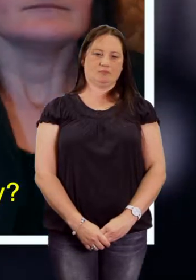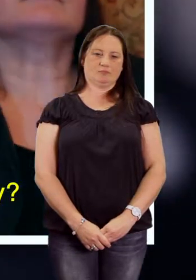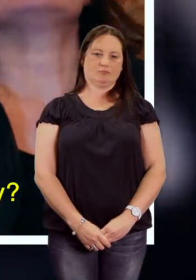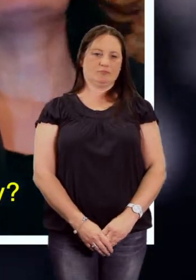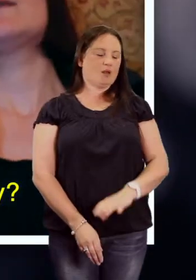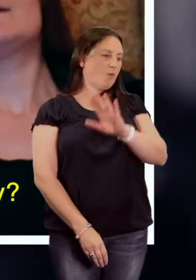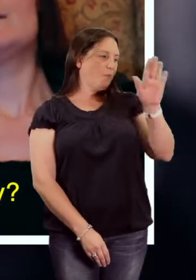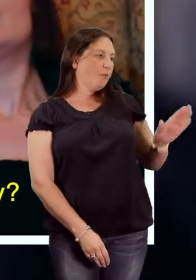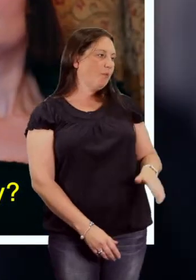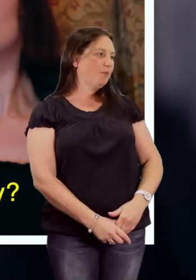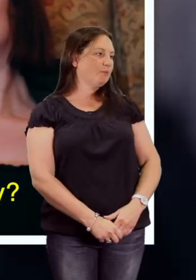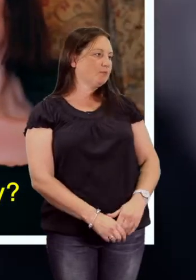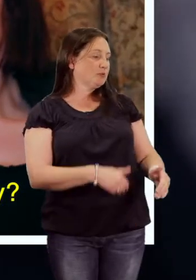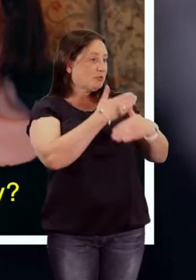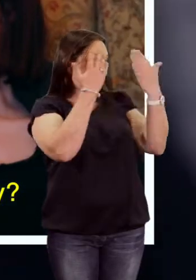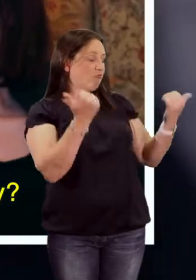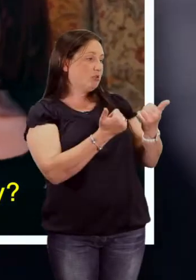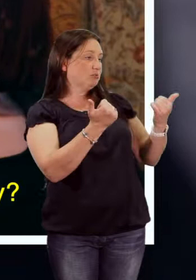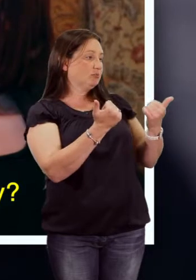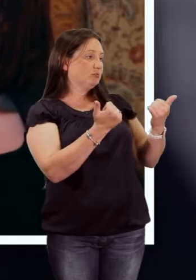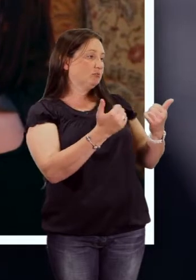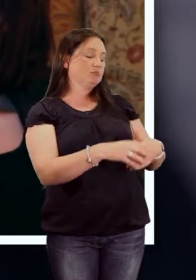Hi pet How was your day?